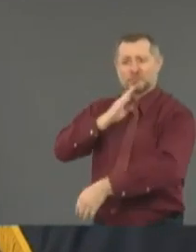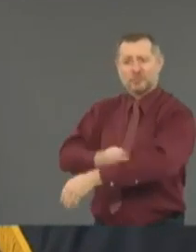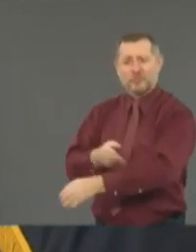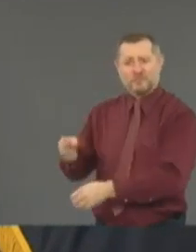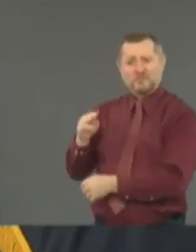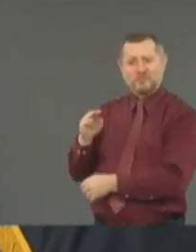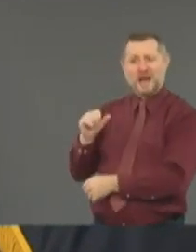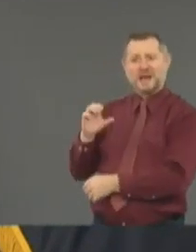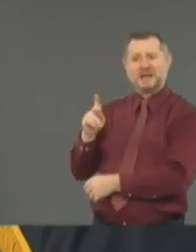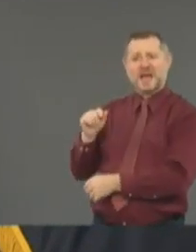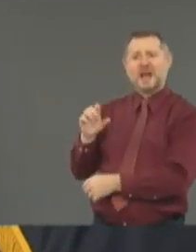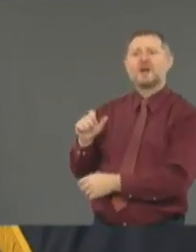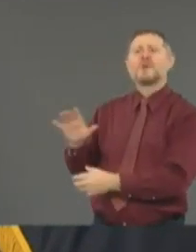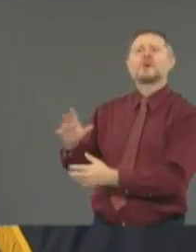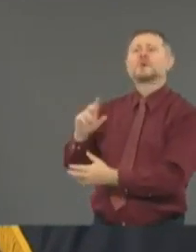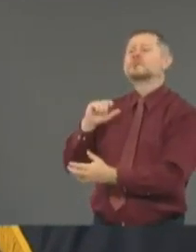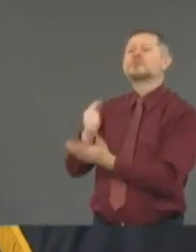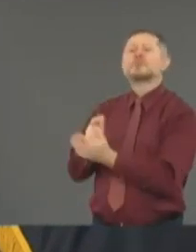year, she would have said money.